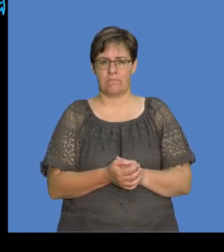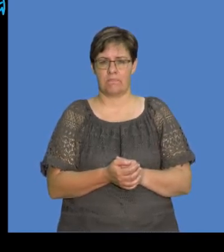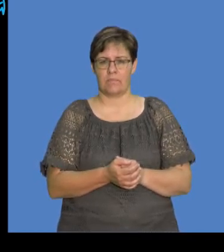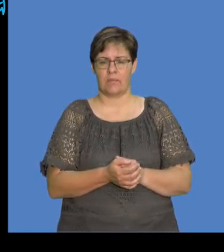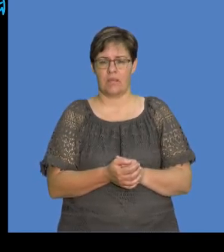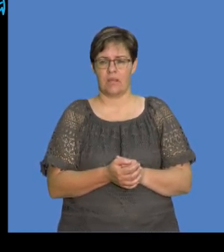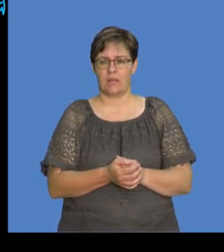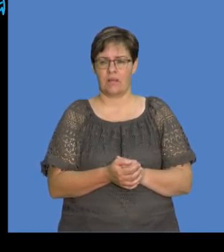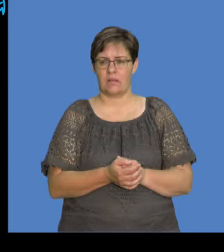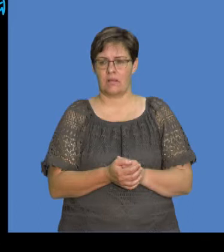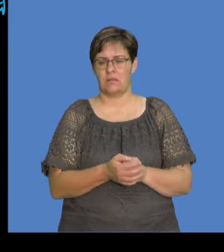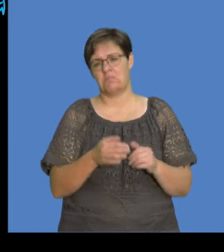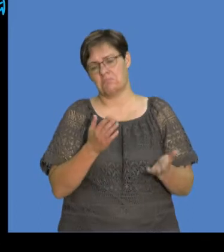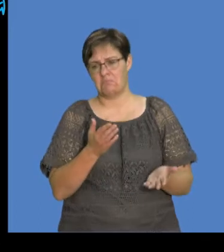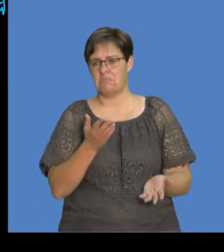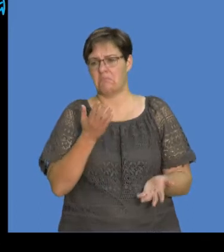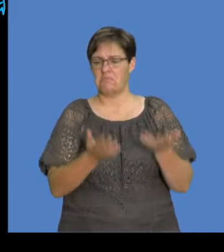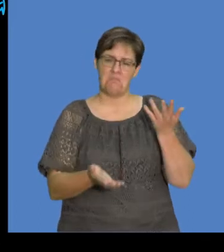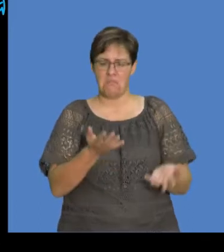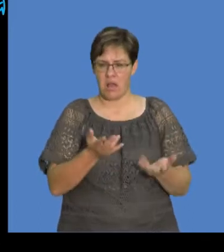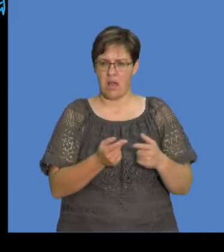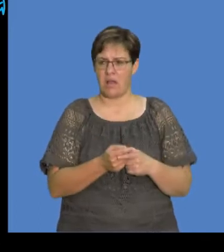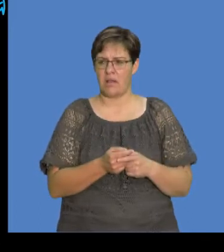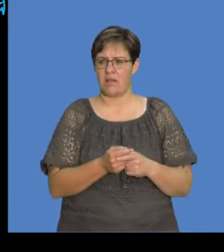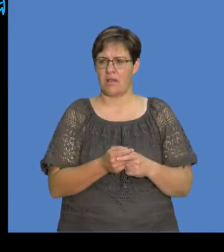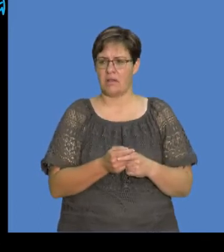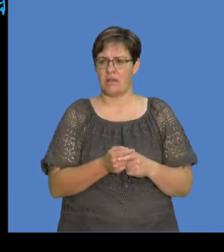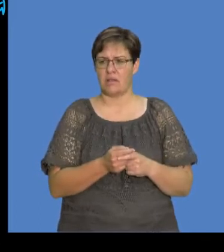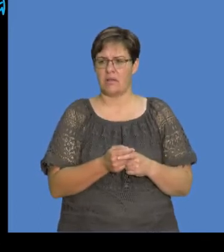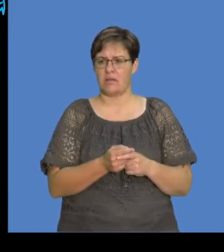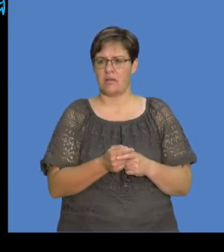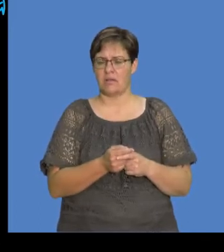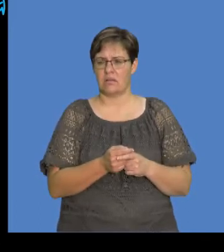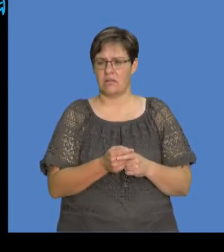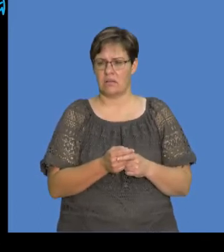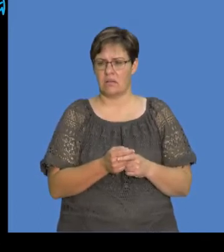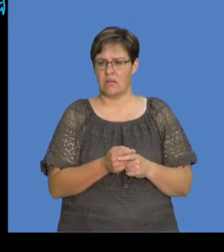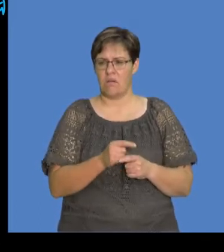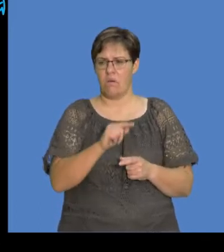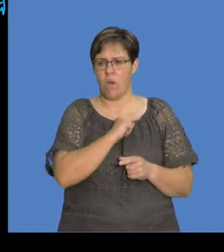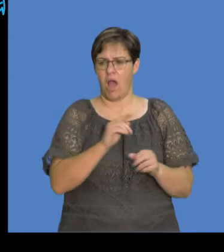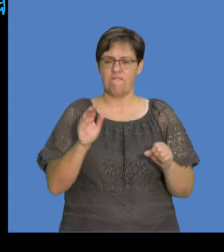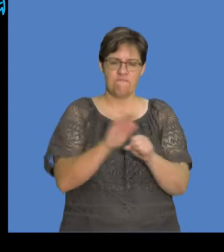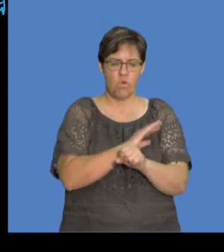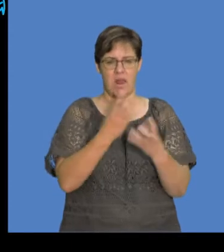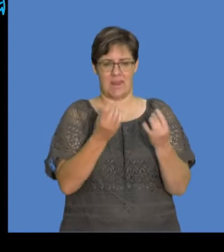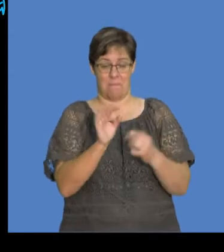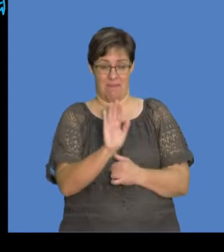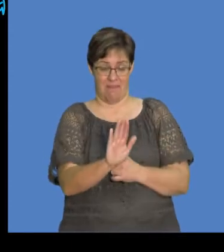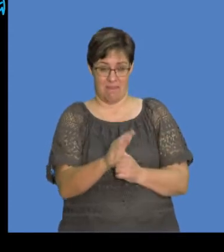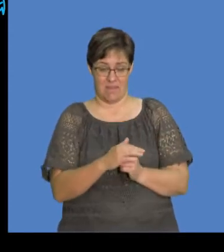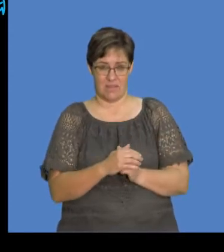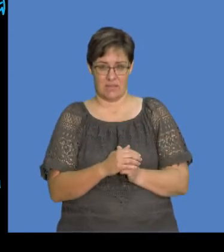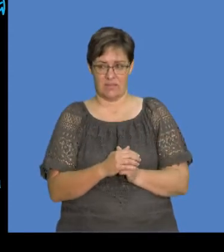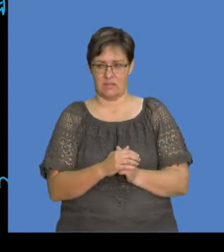is a scalar multiple or is an integer multiple, right? Appropriately, it's an integer because it's a whole number, okay?